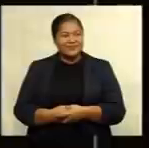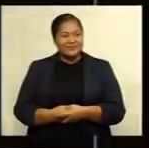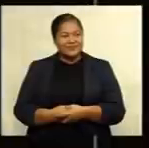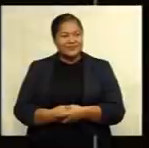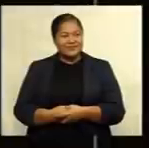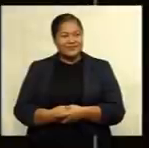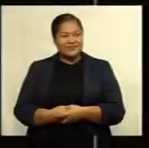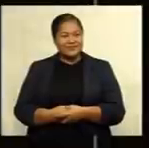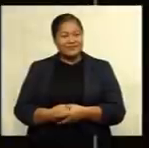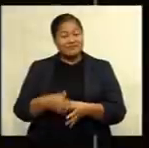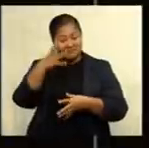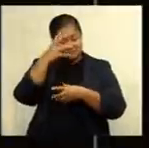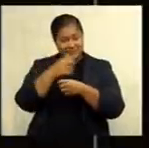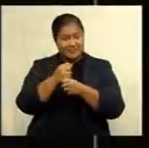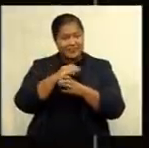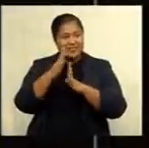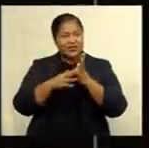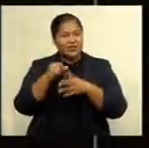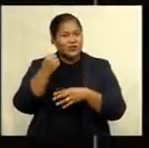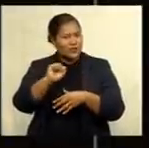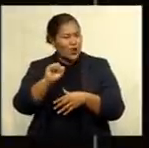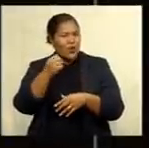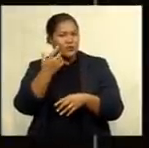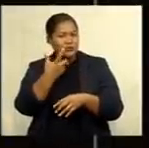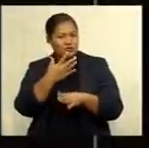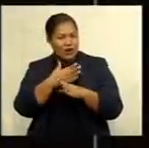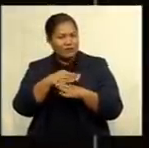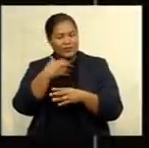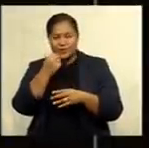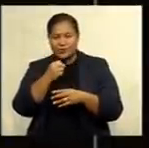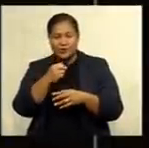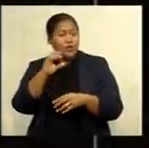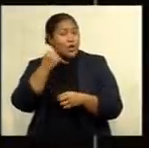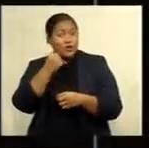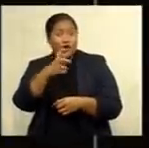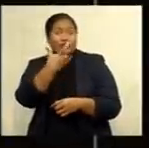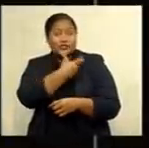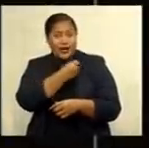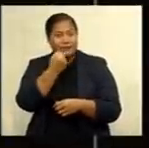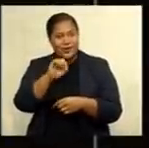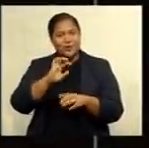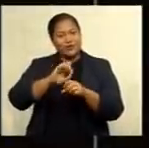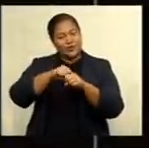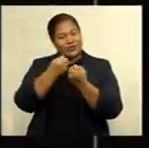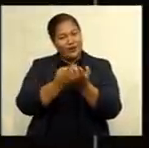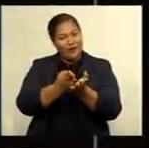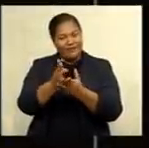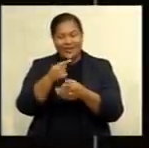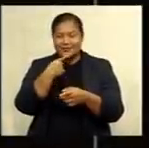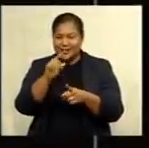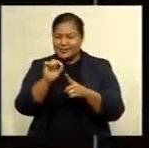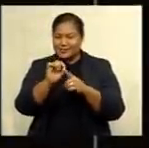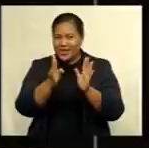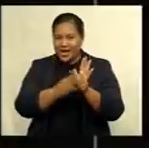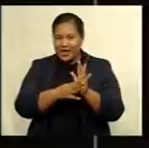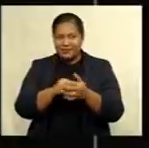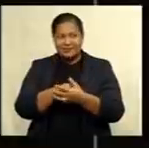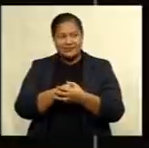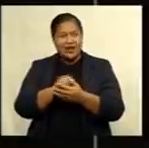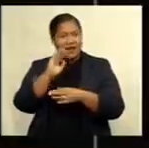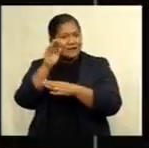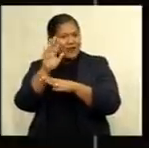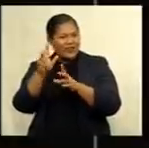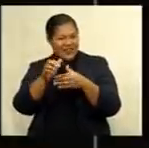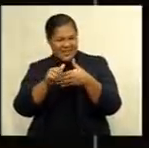And recapping our main stories, no job, no social welfare, says PM. Forum leaders agree on maritime boundaries and